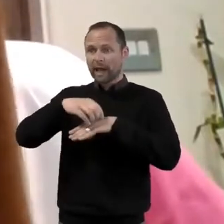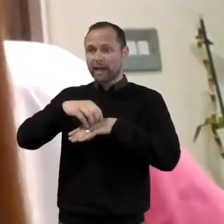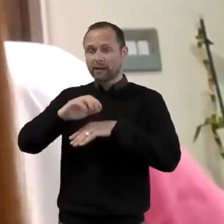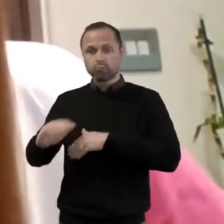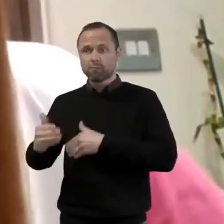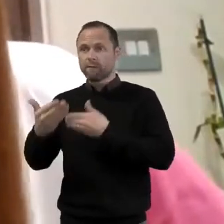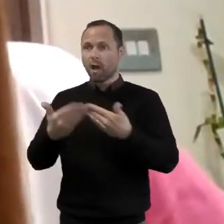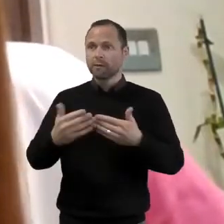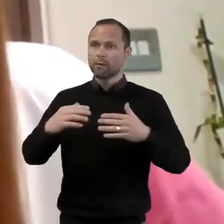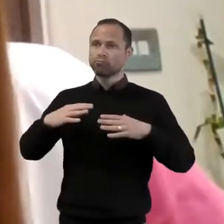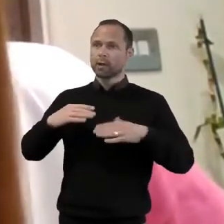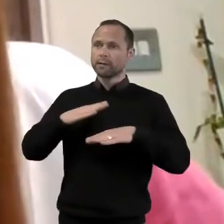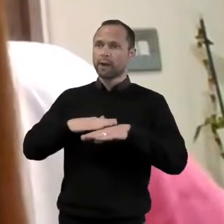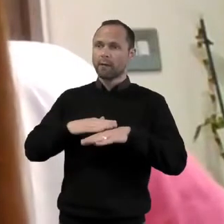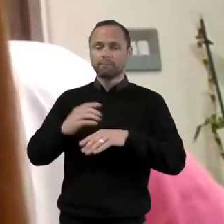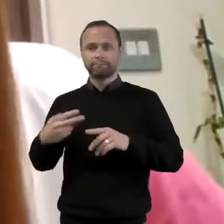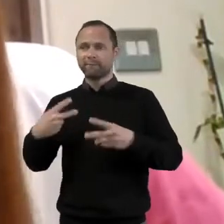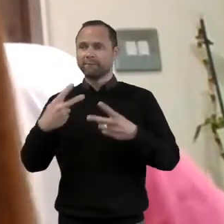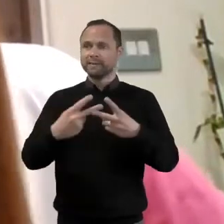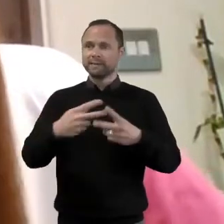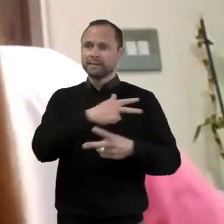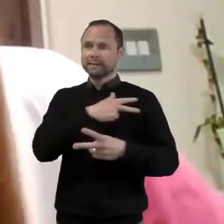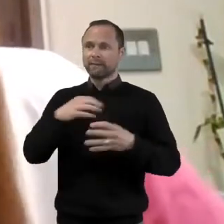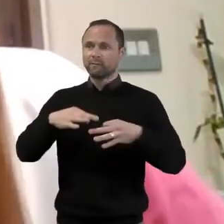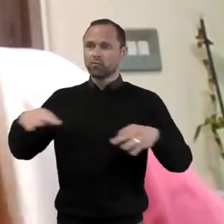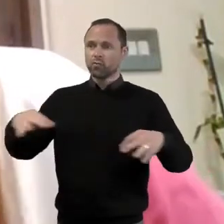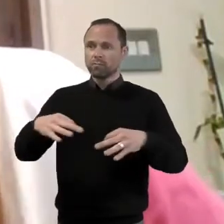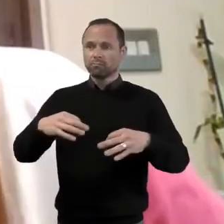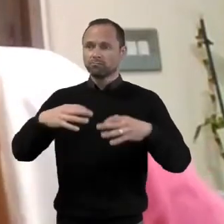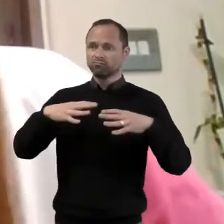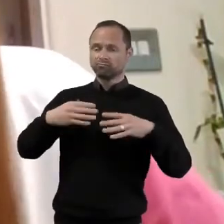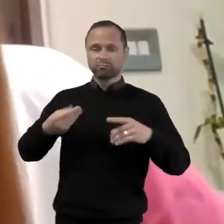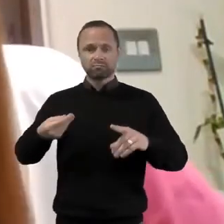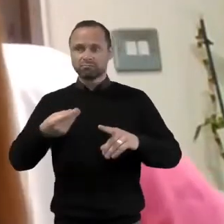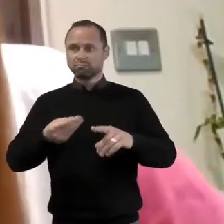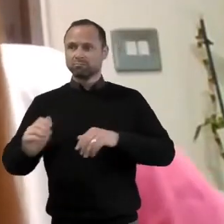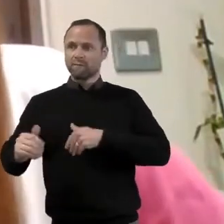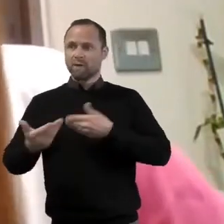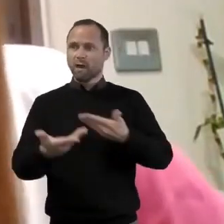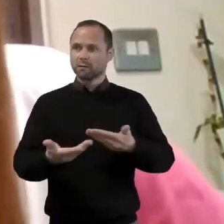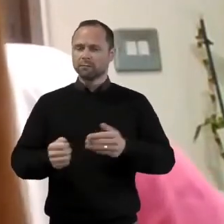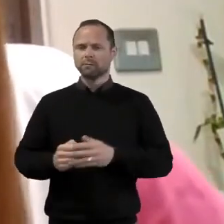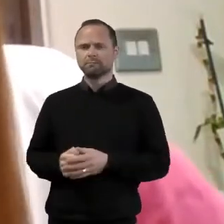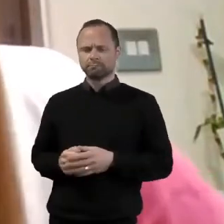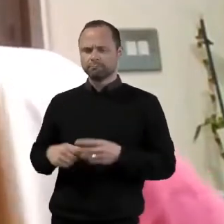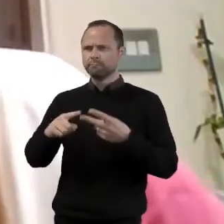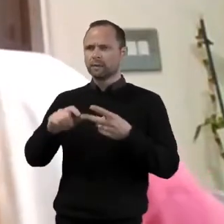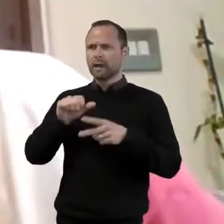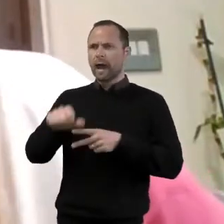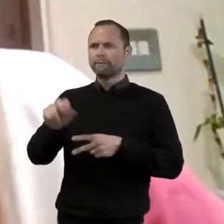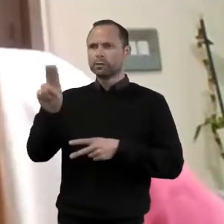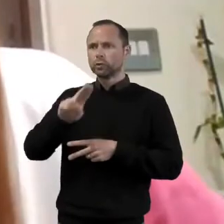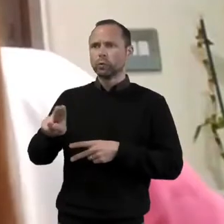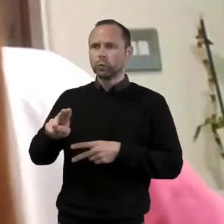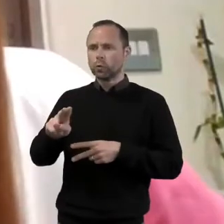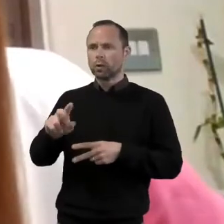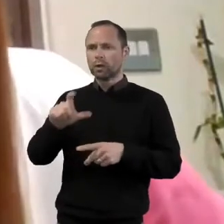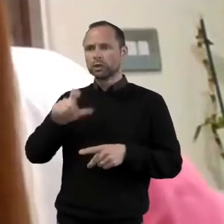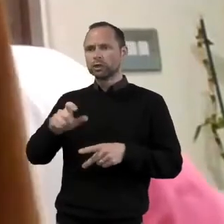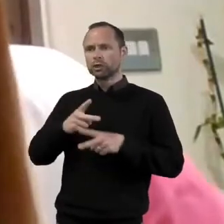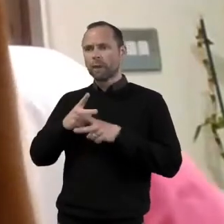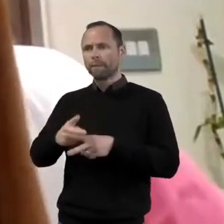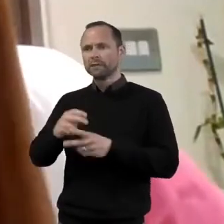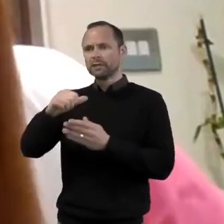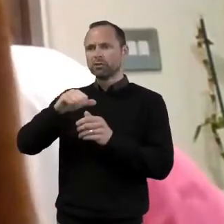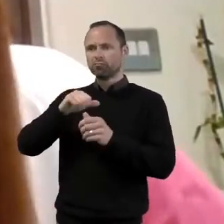each week in the staff room? Or could an after-school staff chaplaincy rotor be put in place to bridge a connection